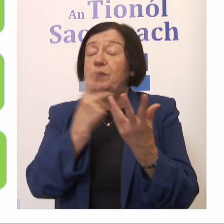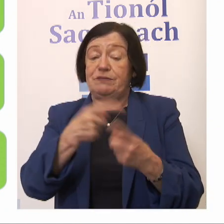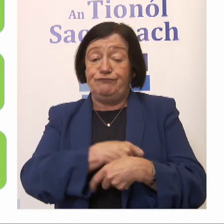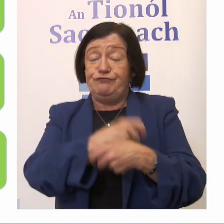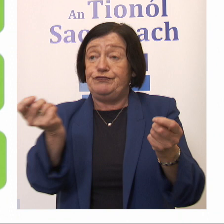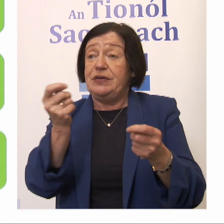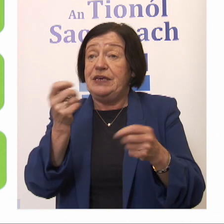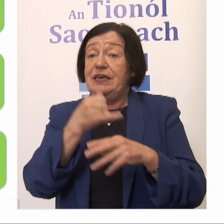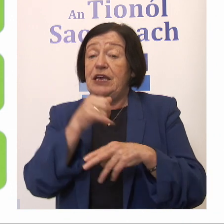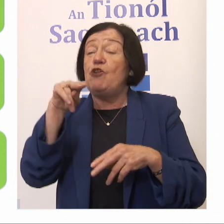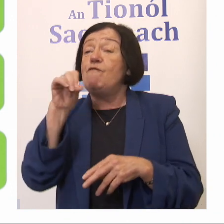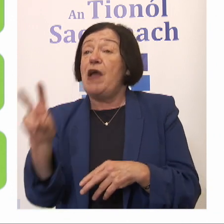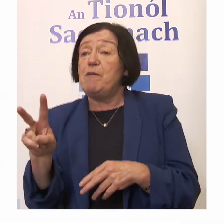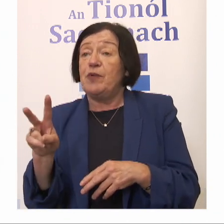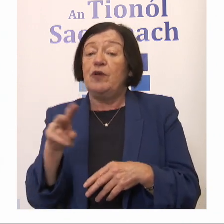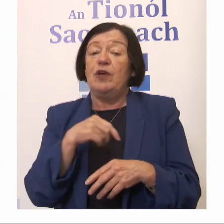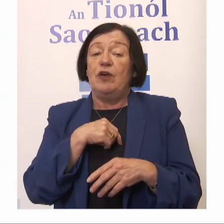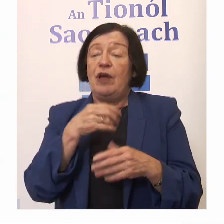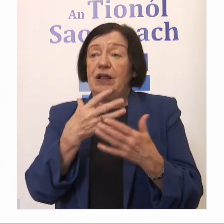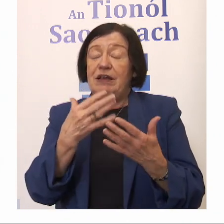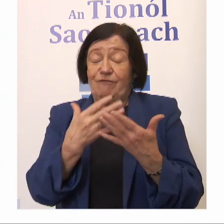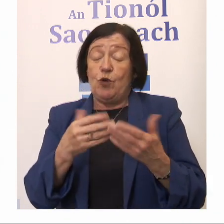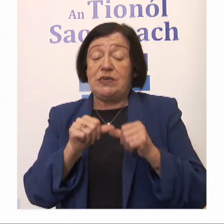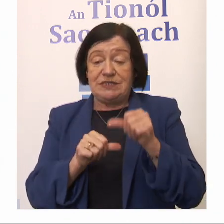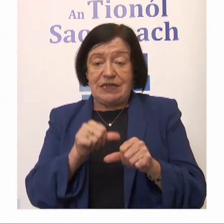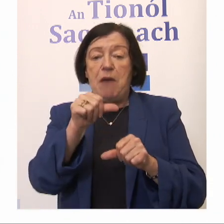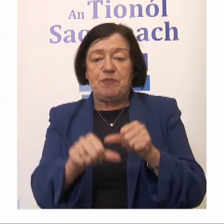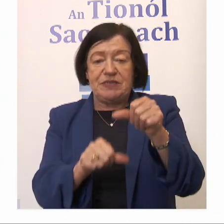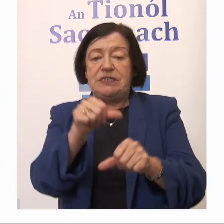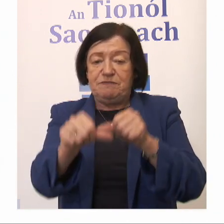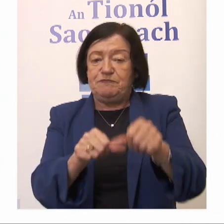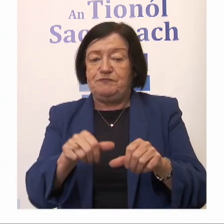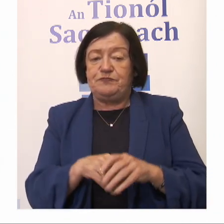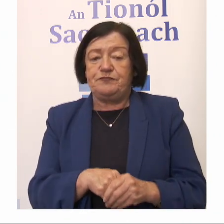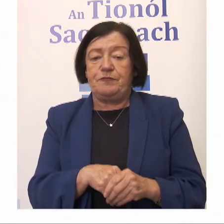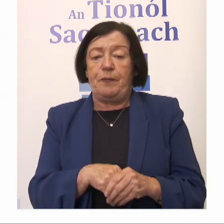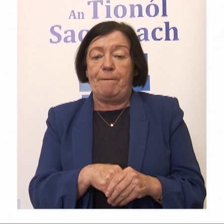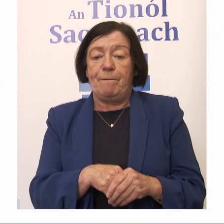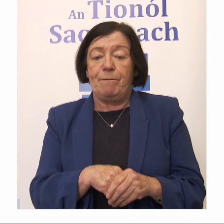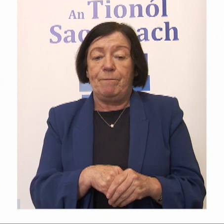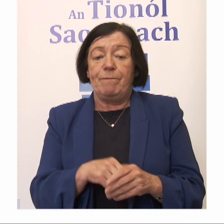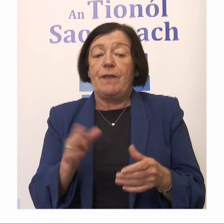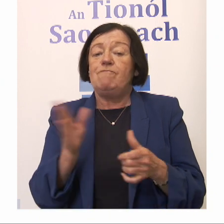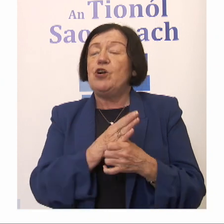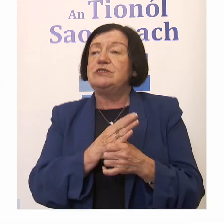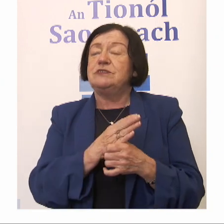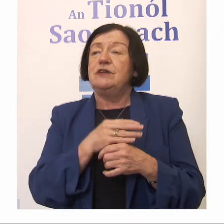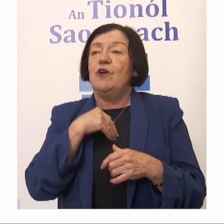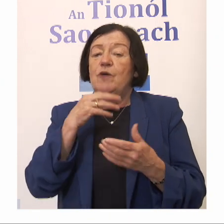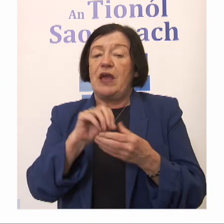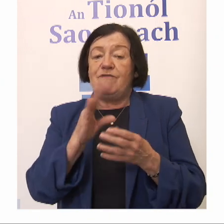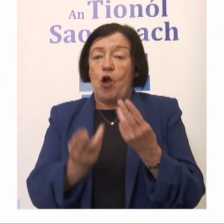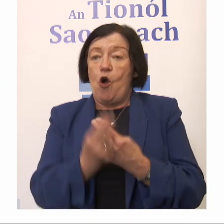in November. So we have a number of steps to get through. So the first thing I want to say is that we have